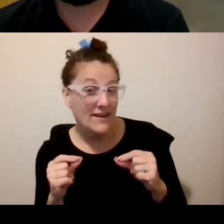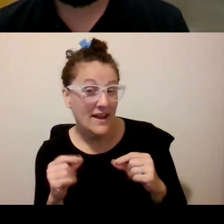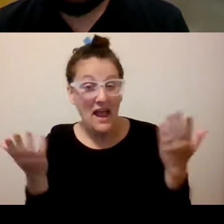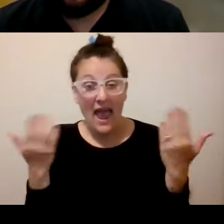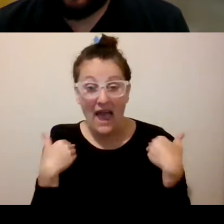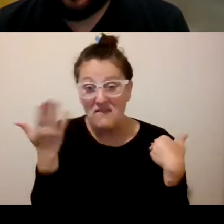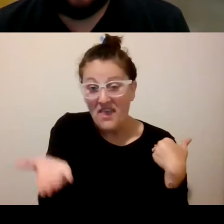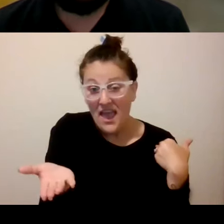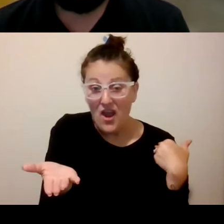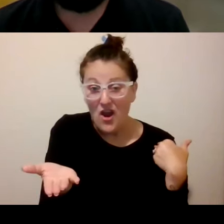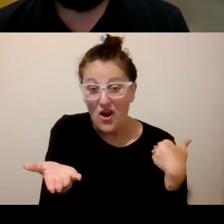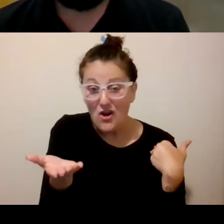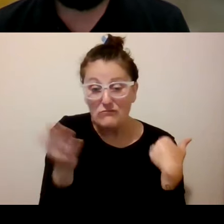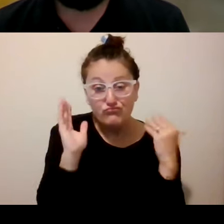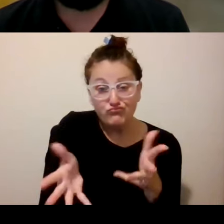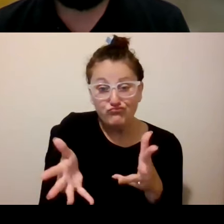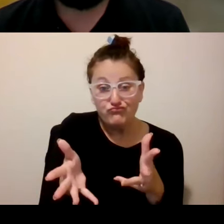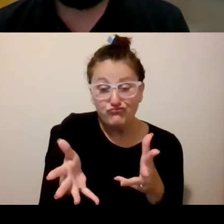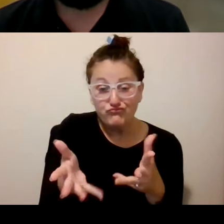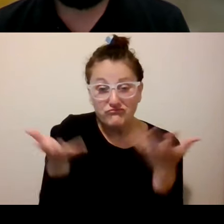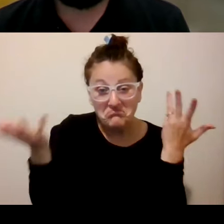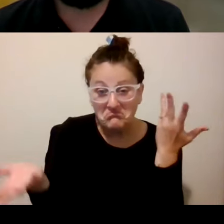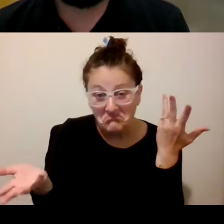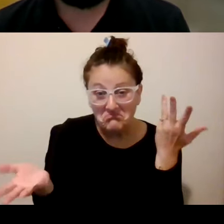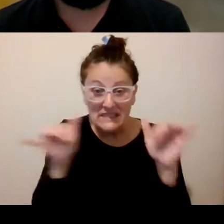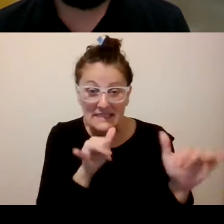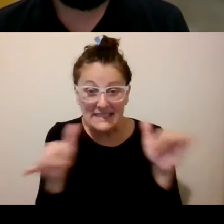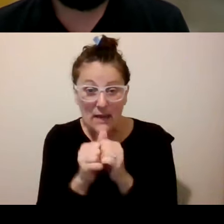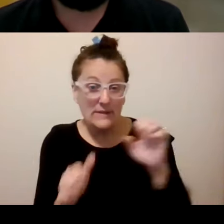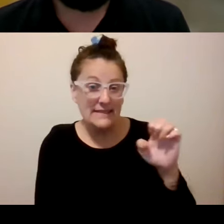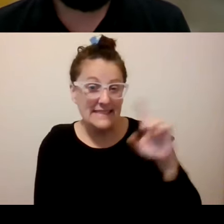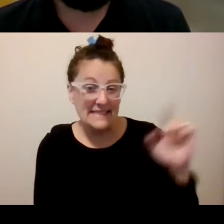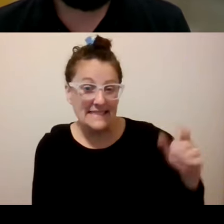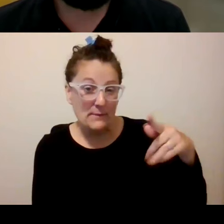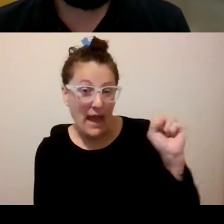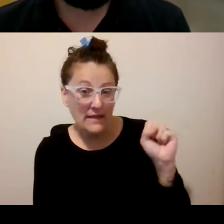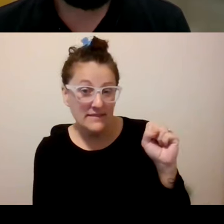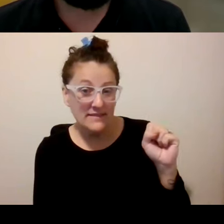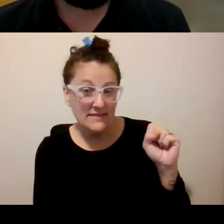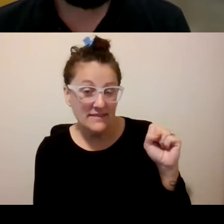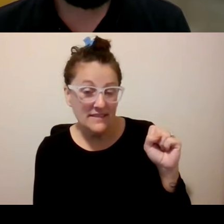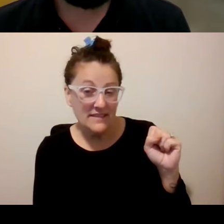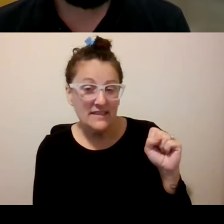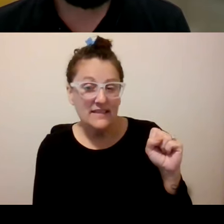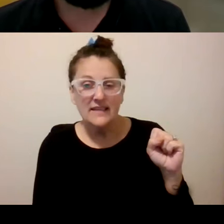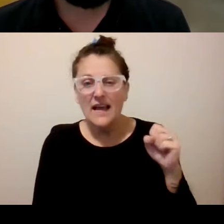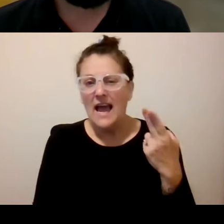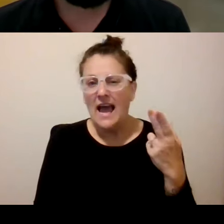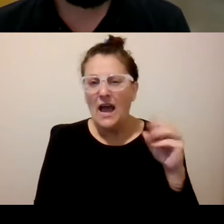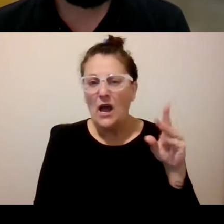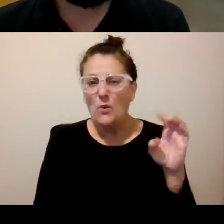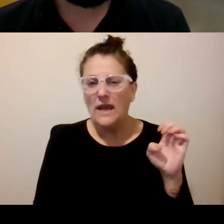have it there on account the same way you do with easy pass so omni